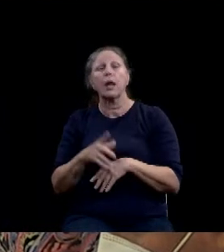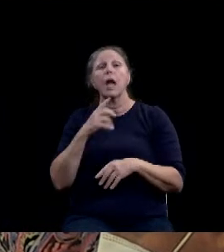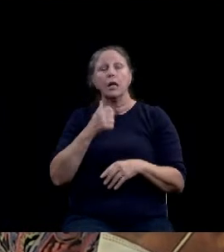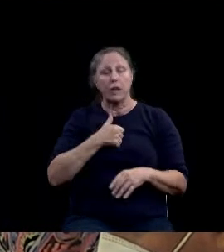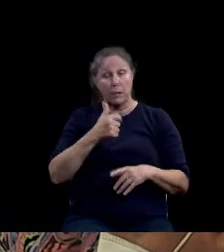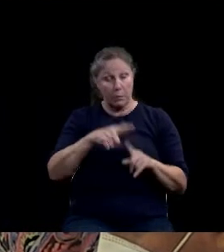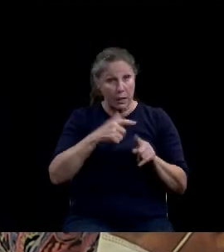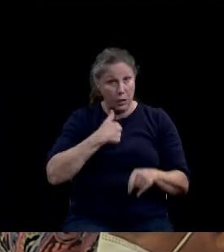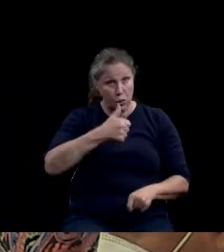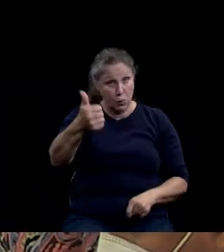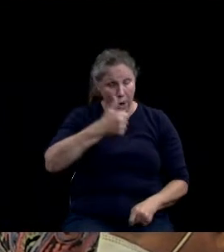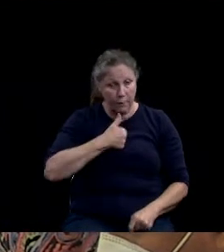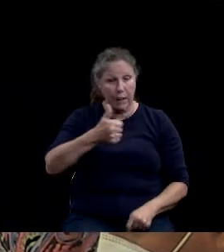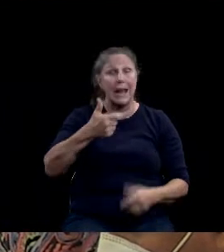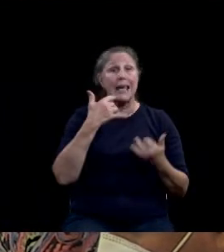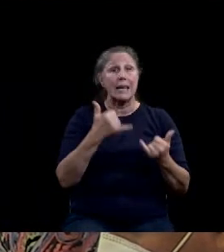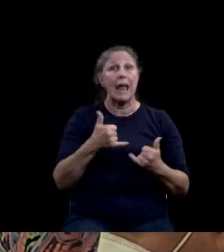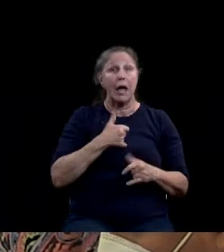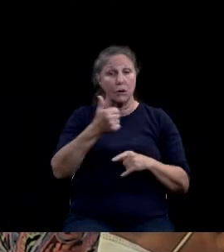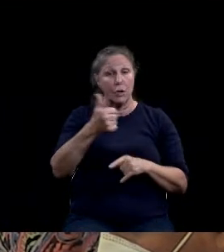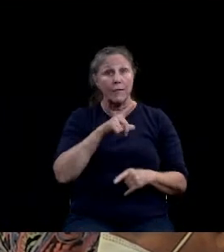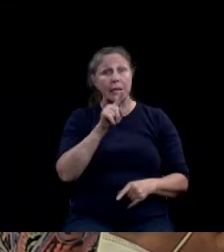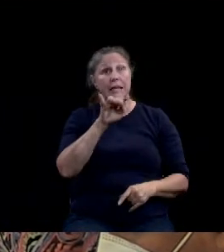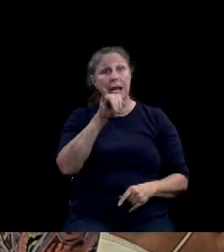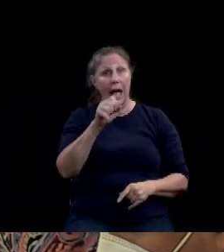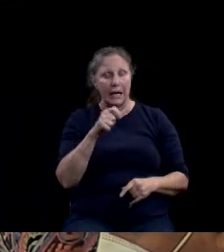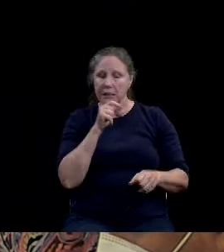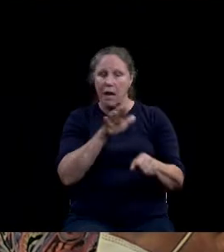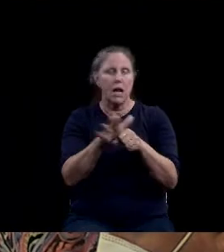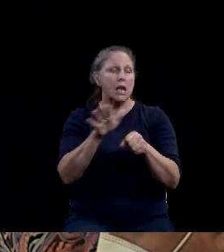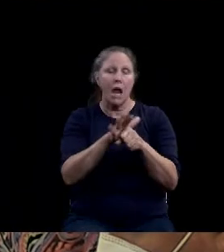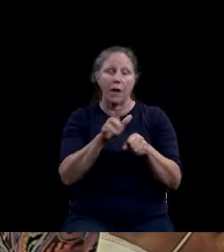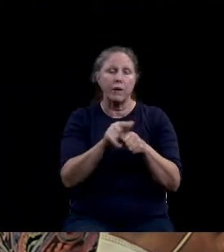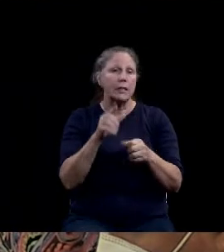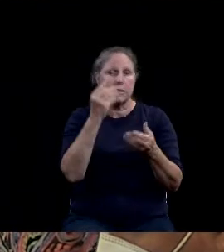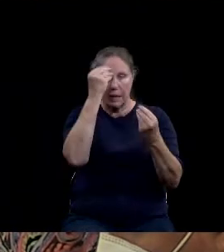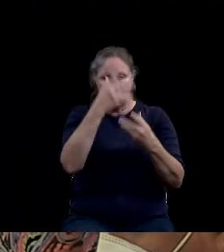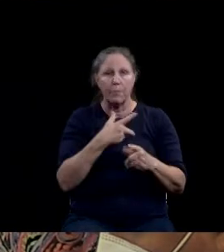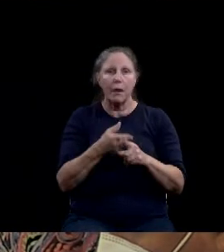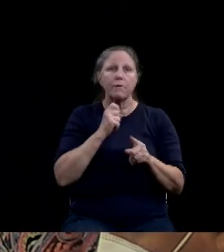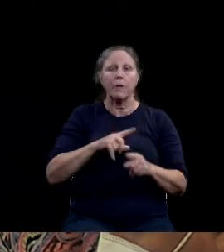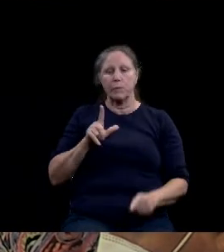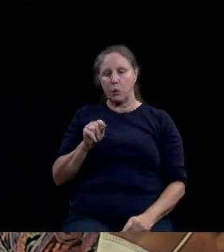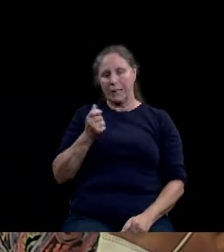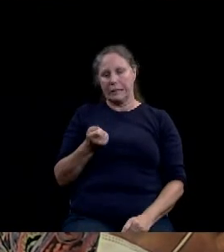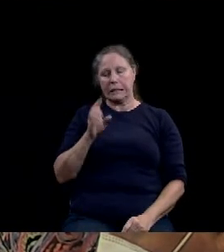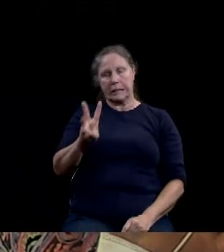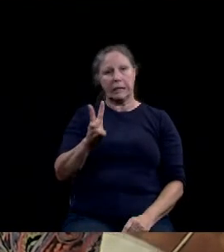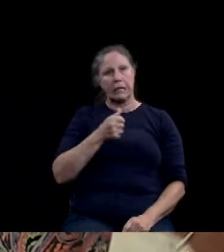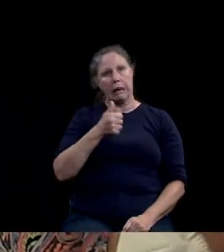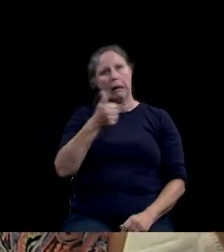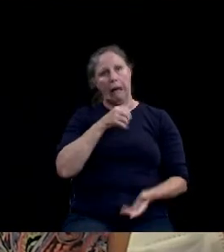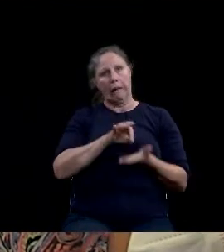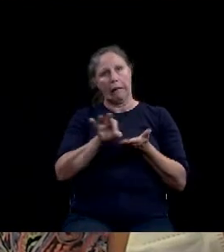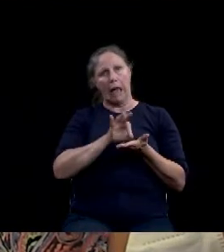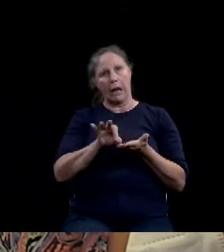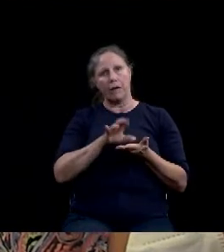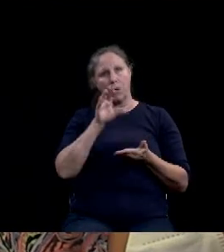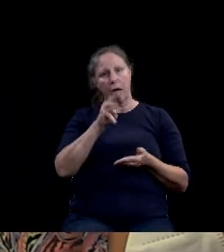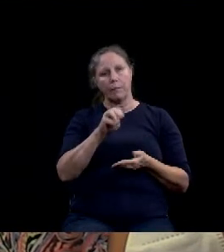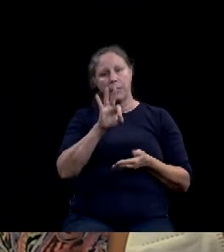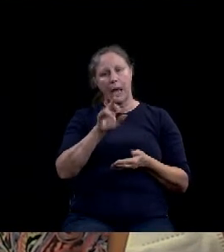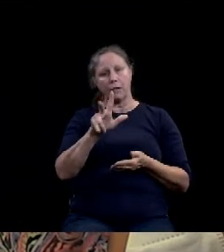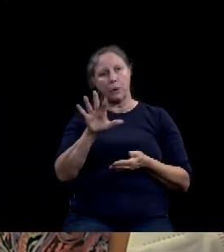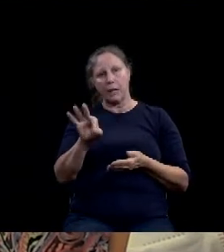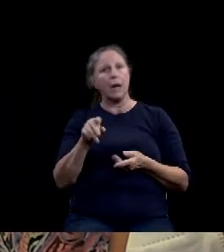is inadequate since the data is formulated from 2016 traffic counts for FM 939 with shown 607 vehicles per day.